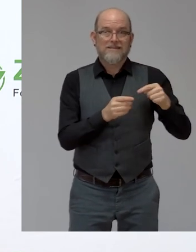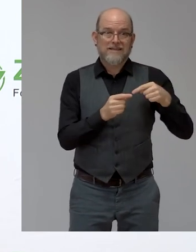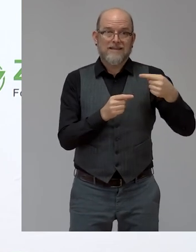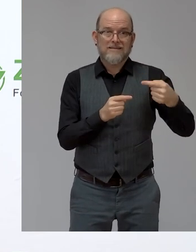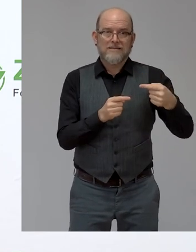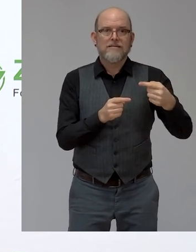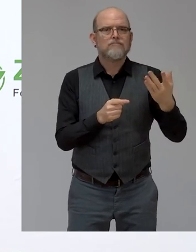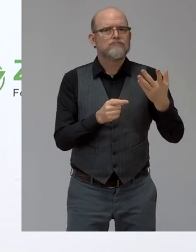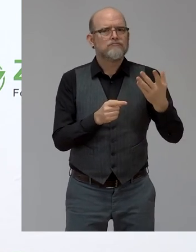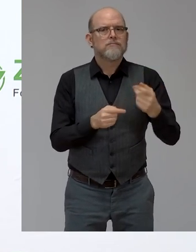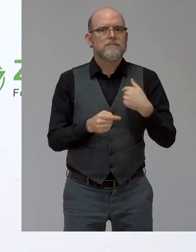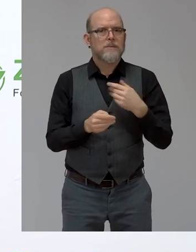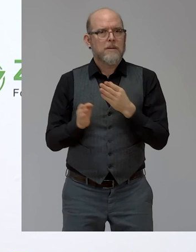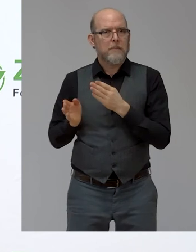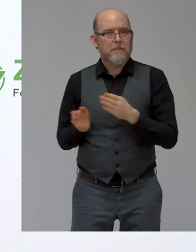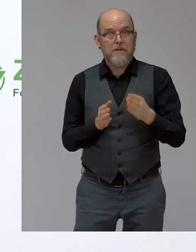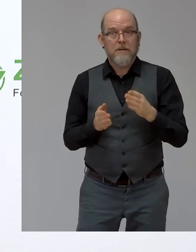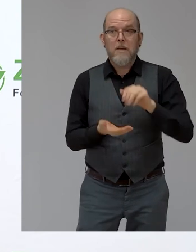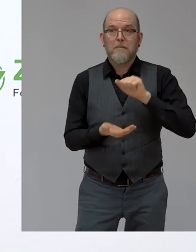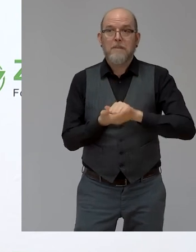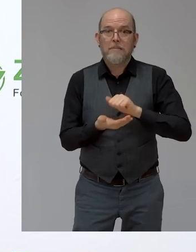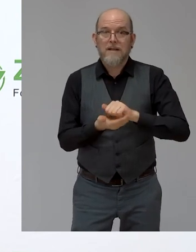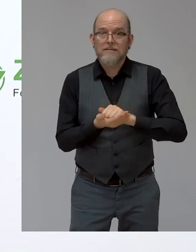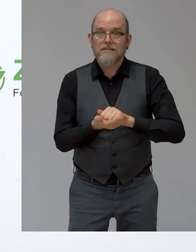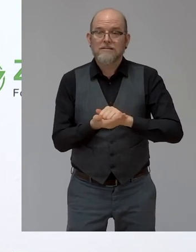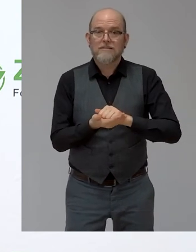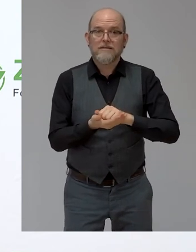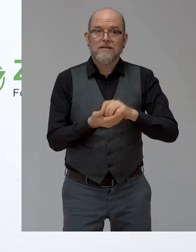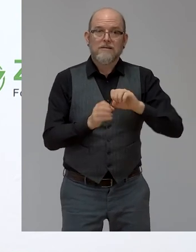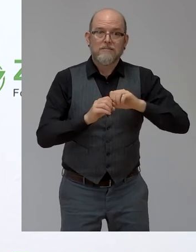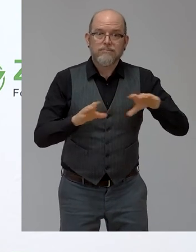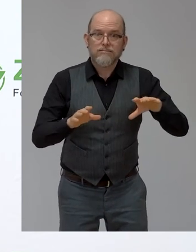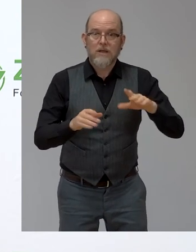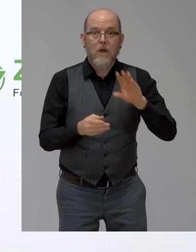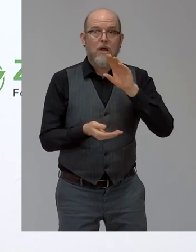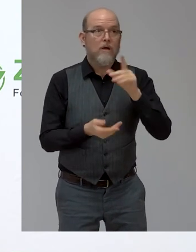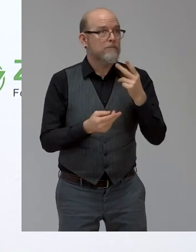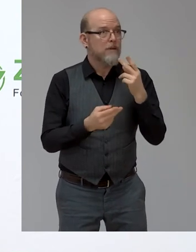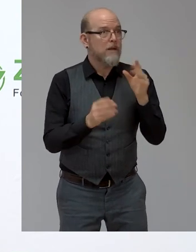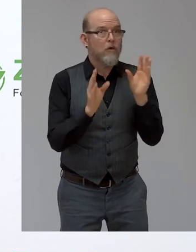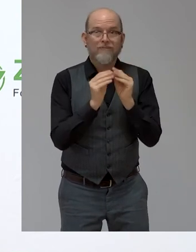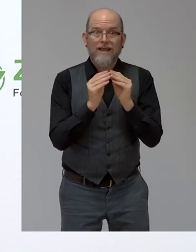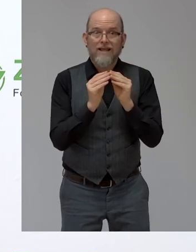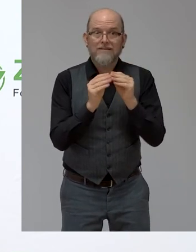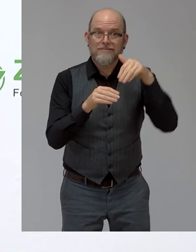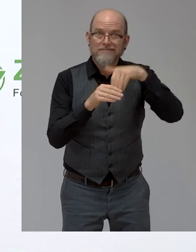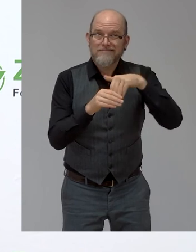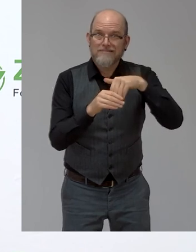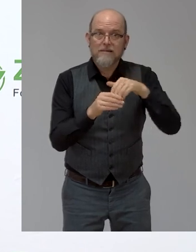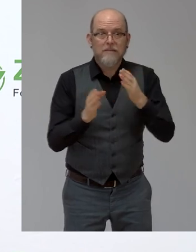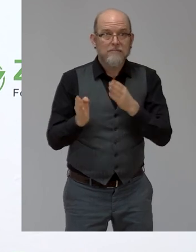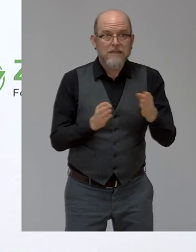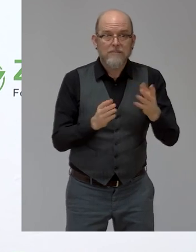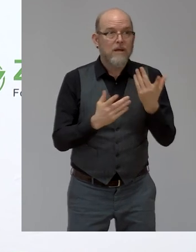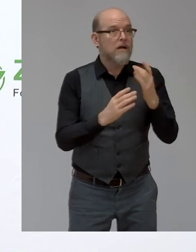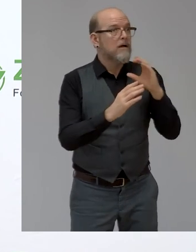publications, preparing the conference, and communicating basically all the results that we have.